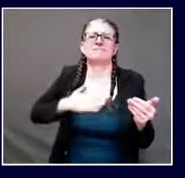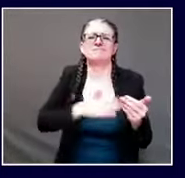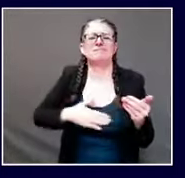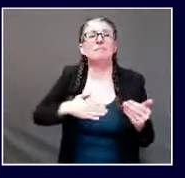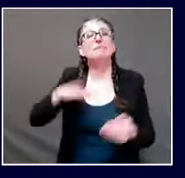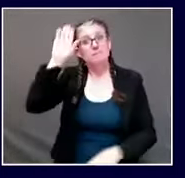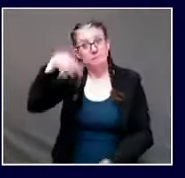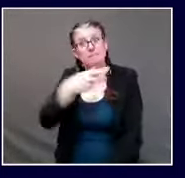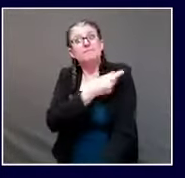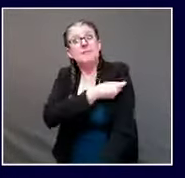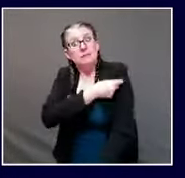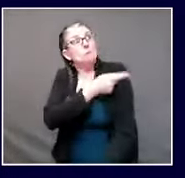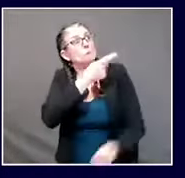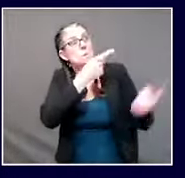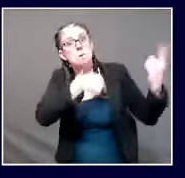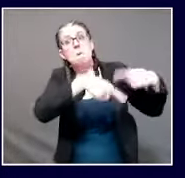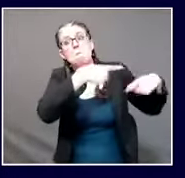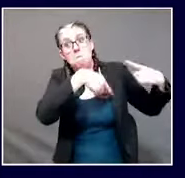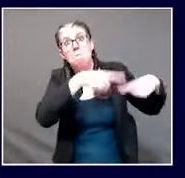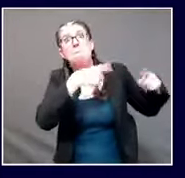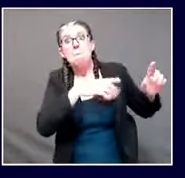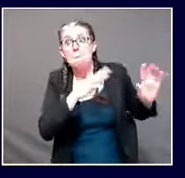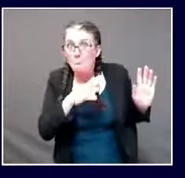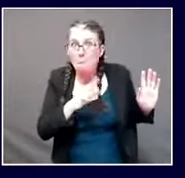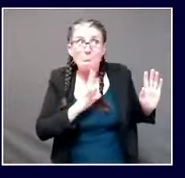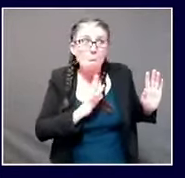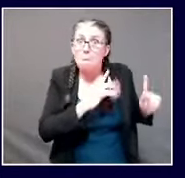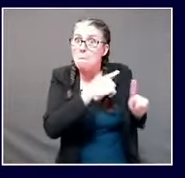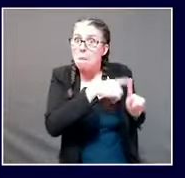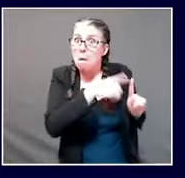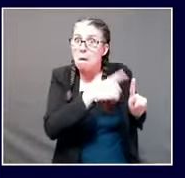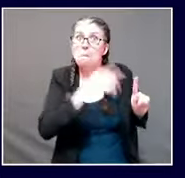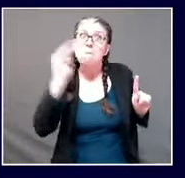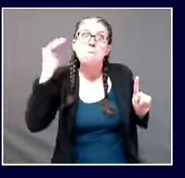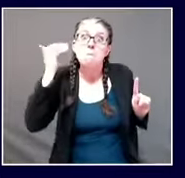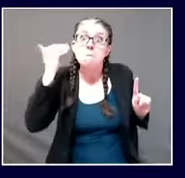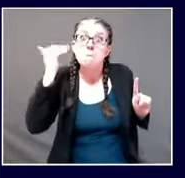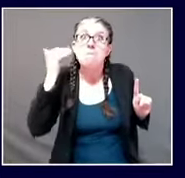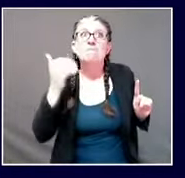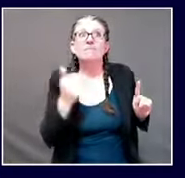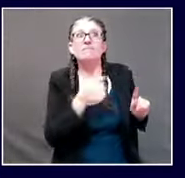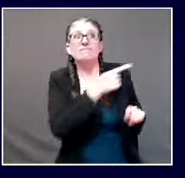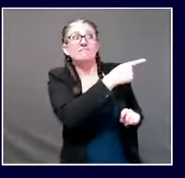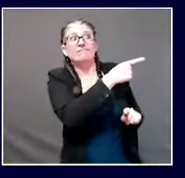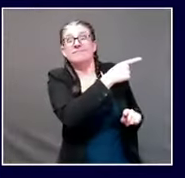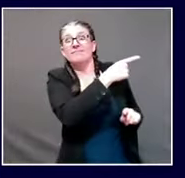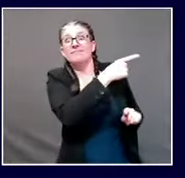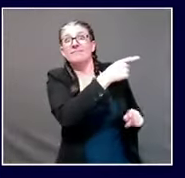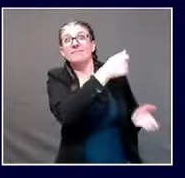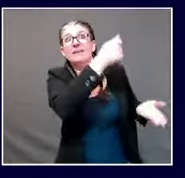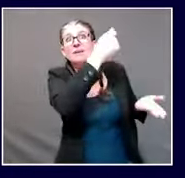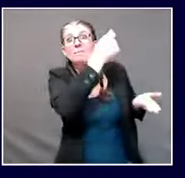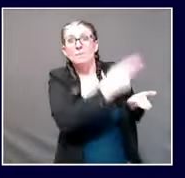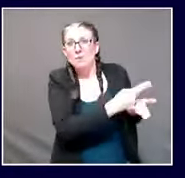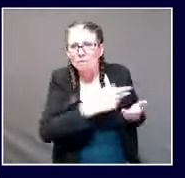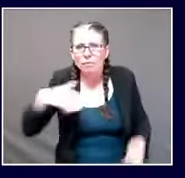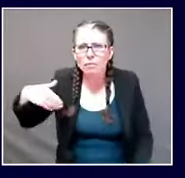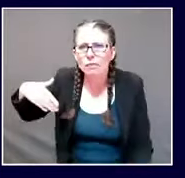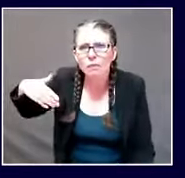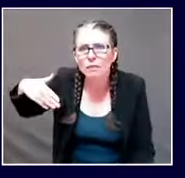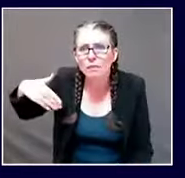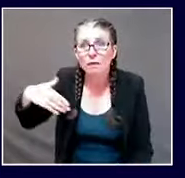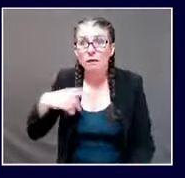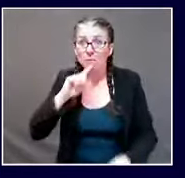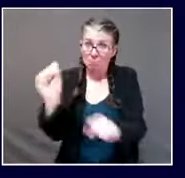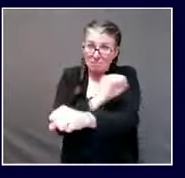it will be months before a vaccine is manufactured in sufficient doses and distributed in sufficient numbers to